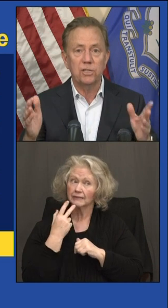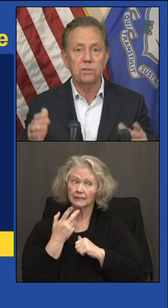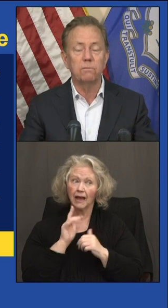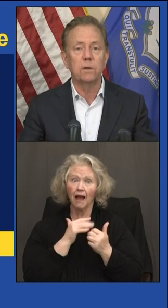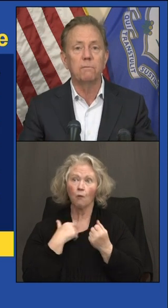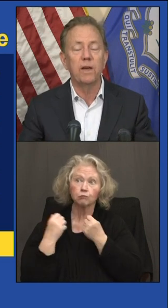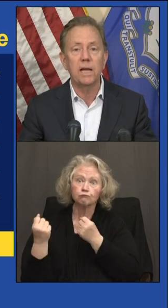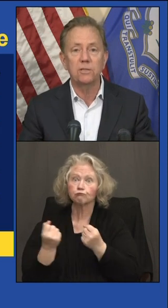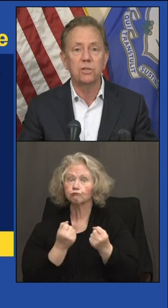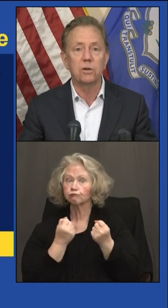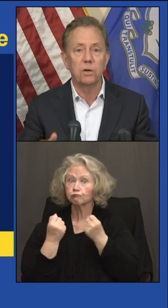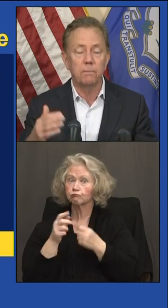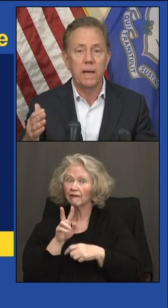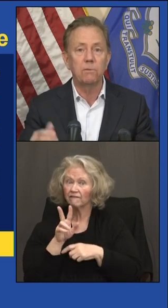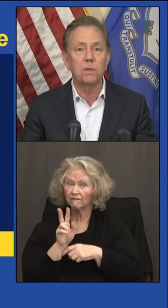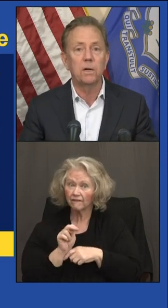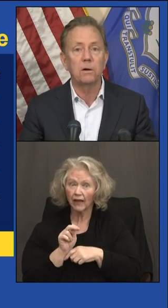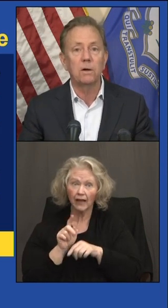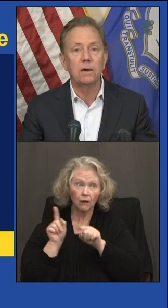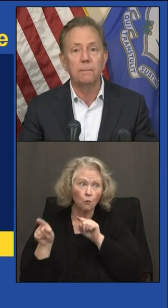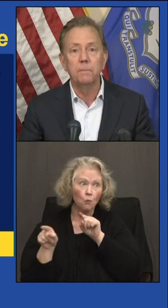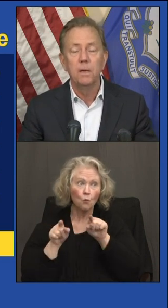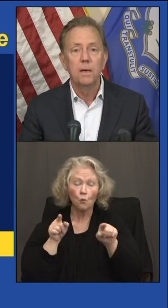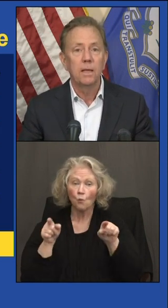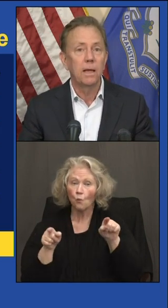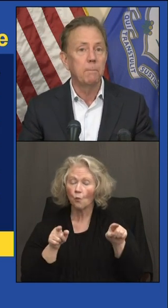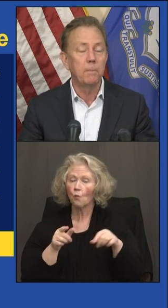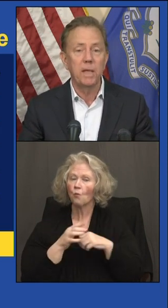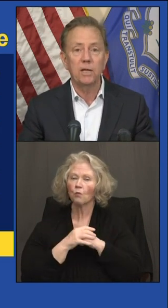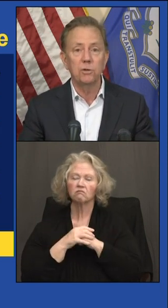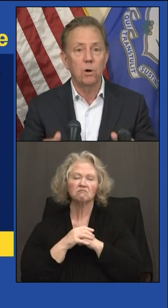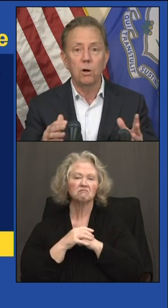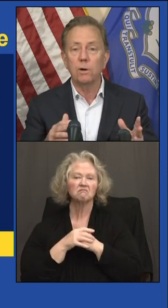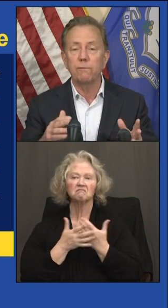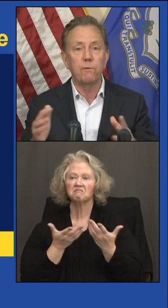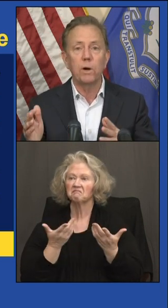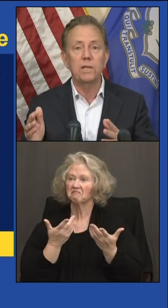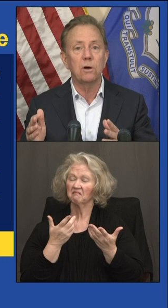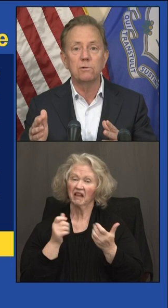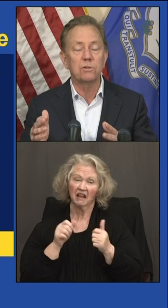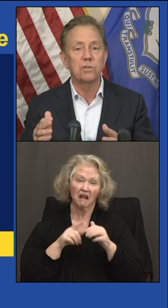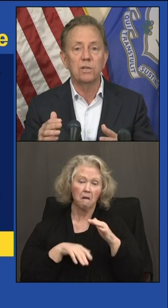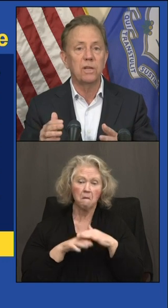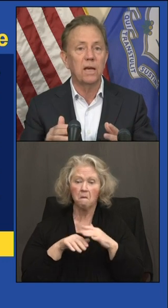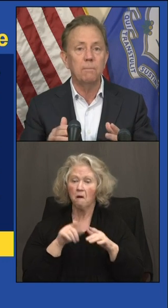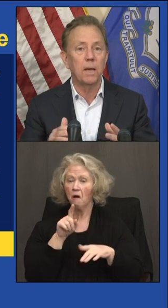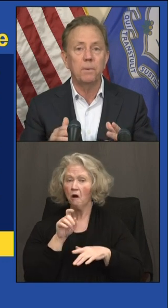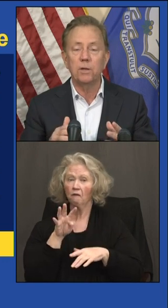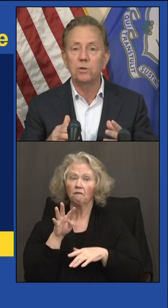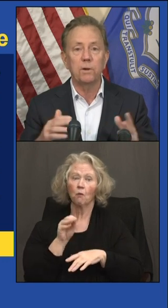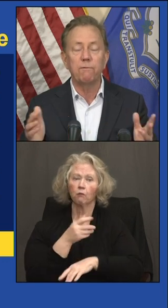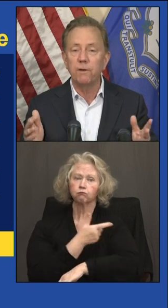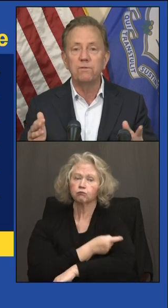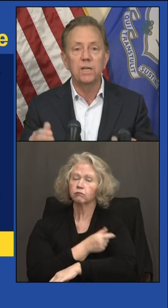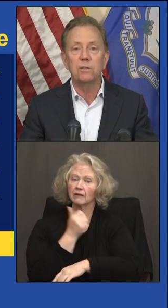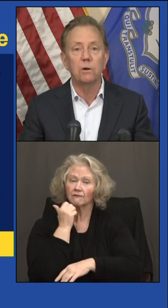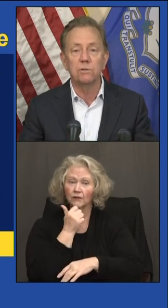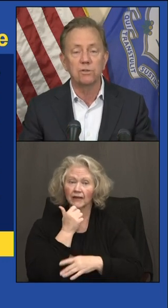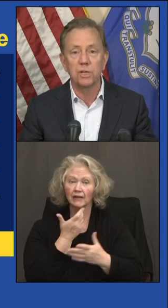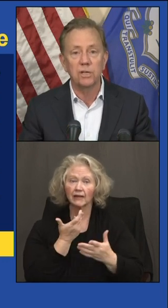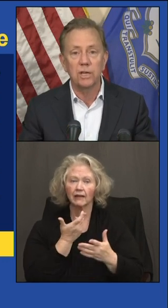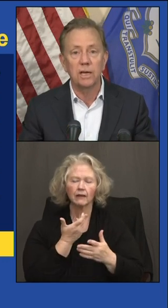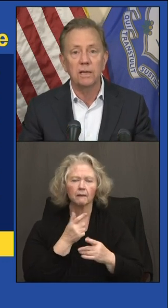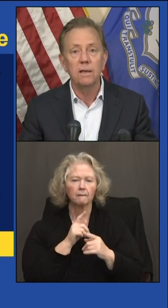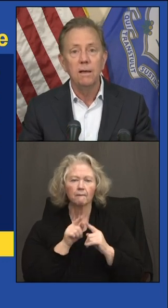vaccination vans that are out there, maybe they can do 140 doses in a day. Maybe they're doing 15